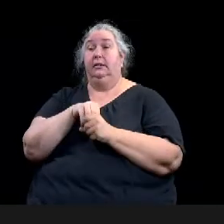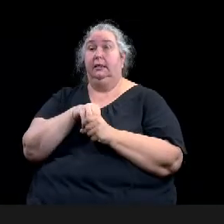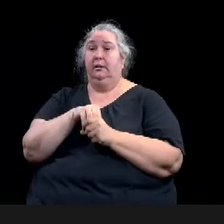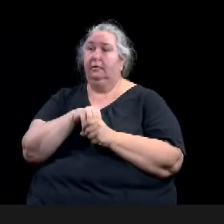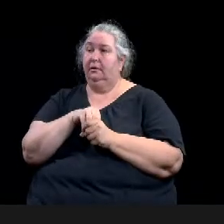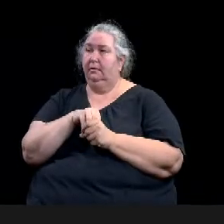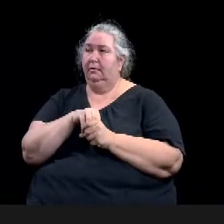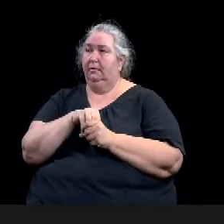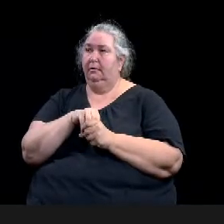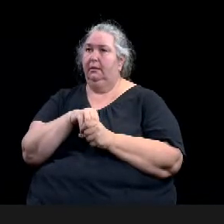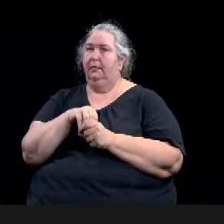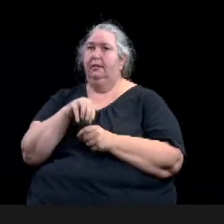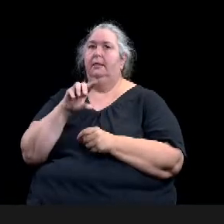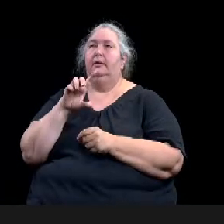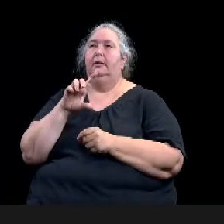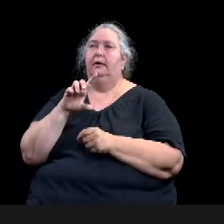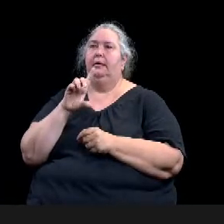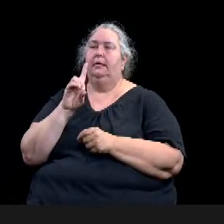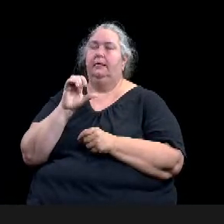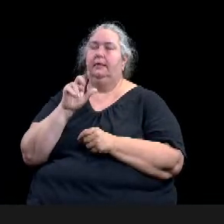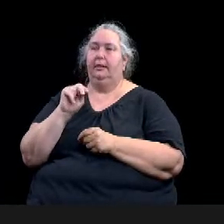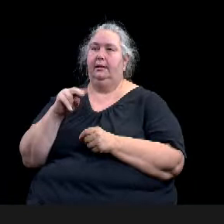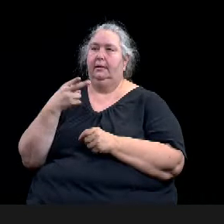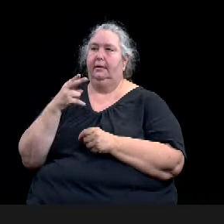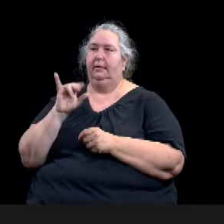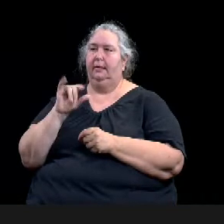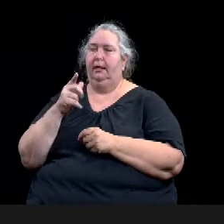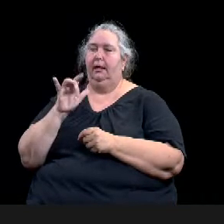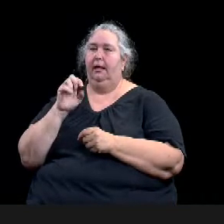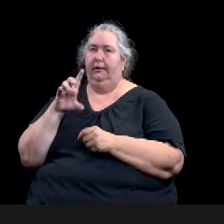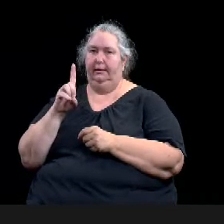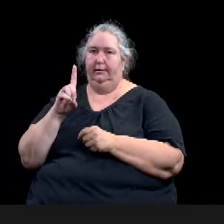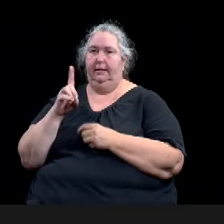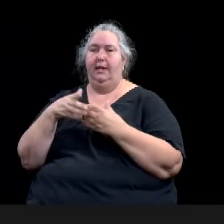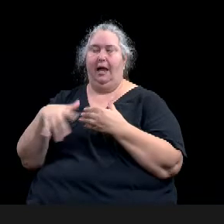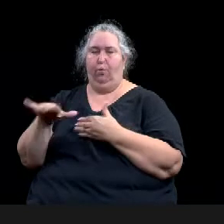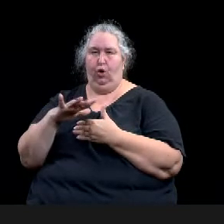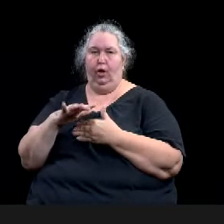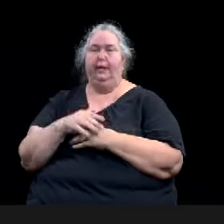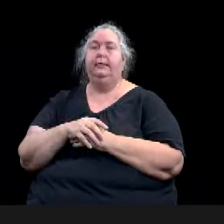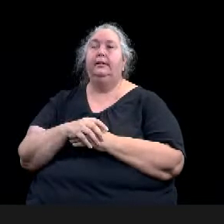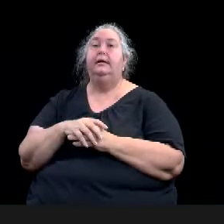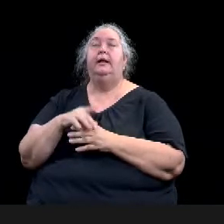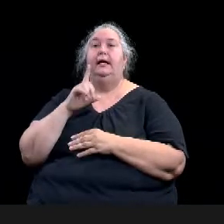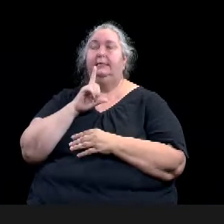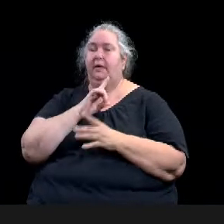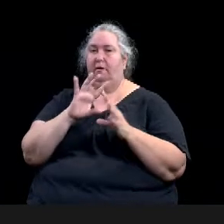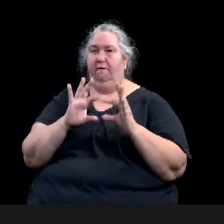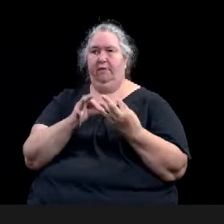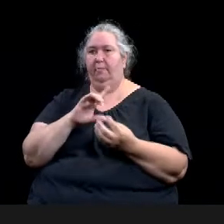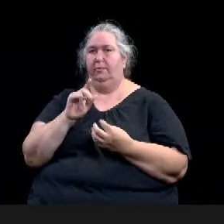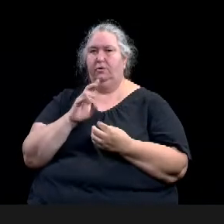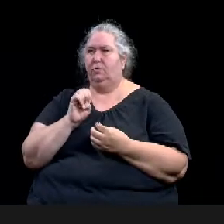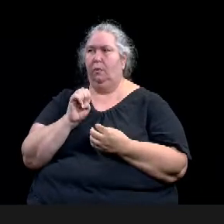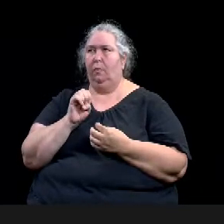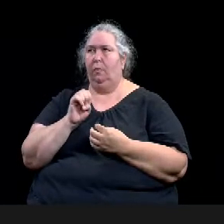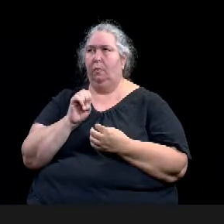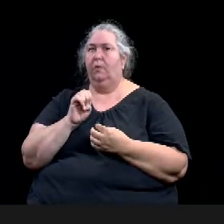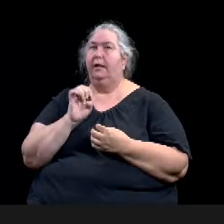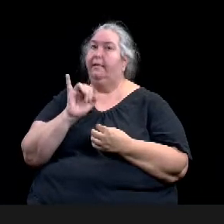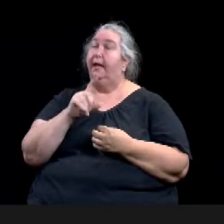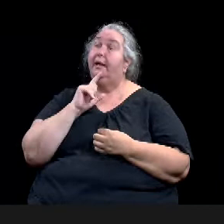zoning. Like I said, this, uh, it is a duplex on the property, but it is single family zoning. Uh, and you can see here, um,